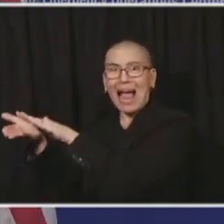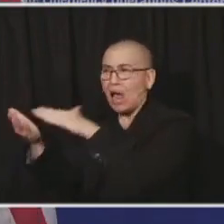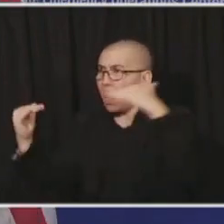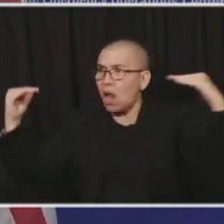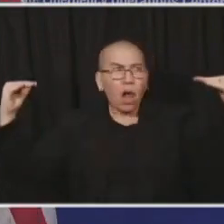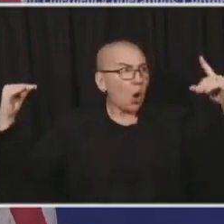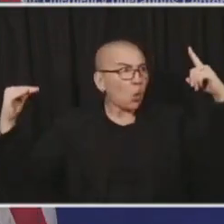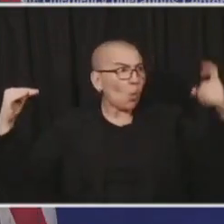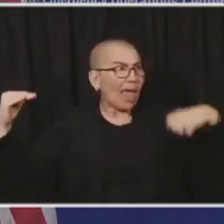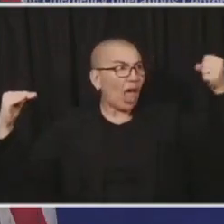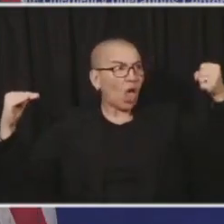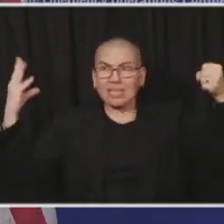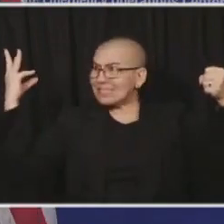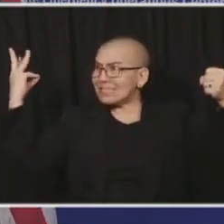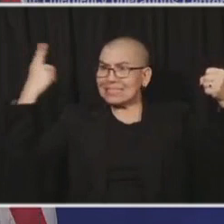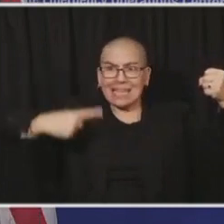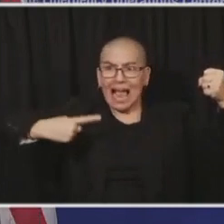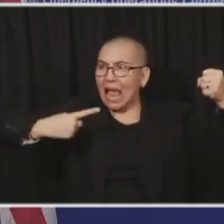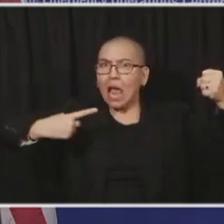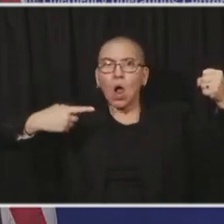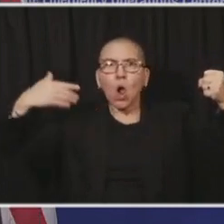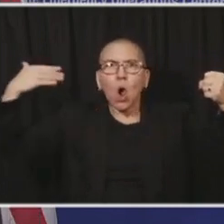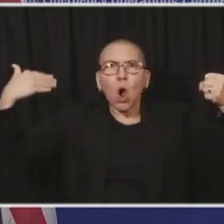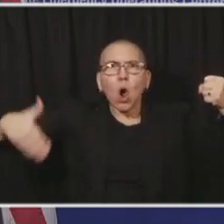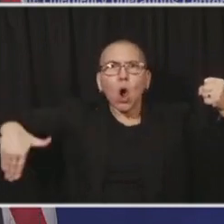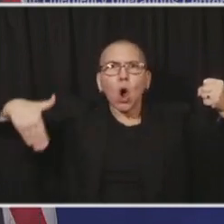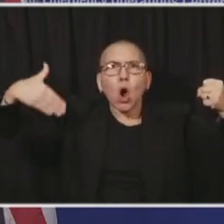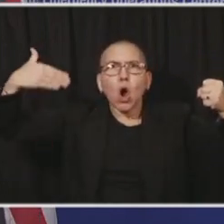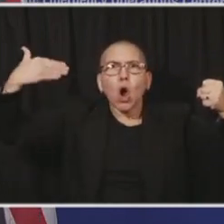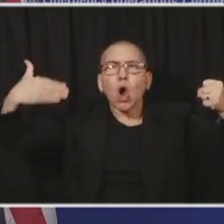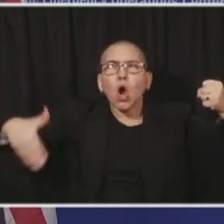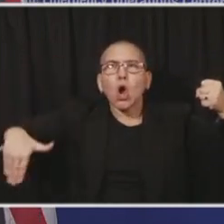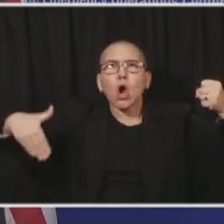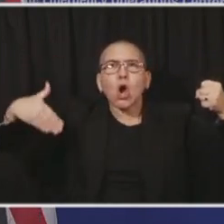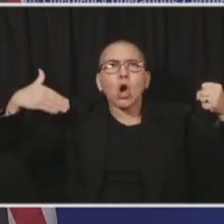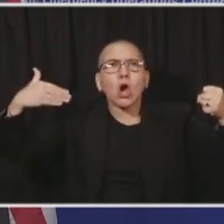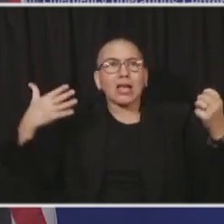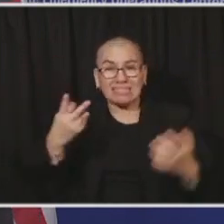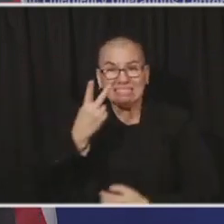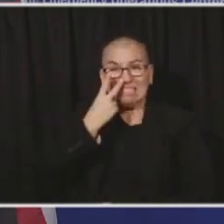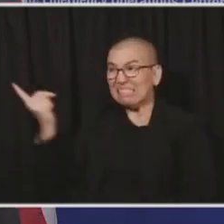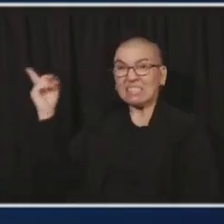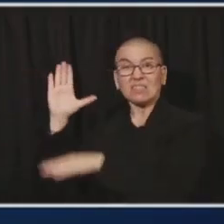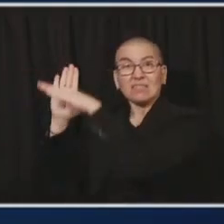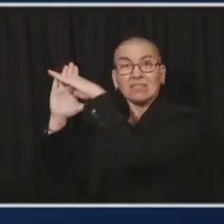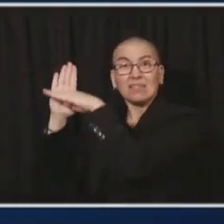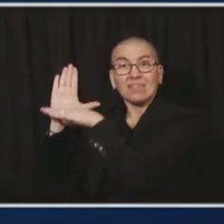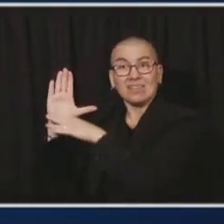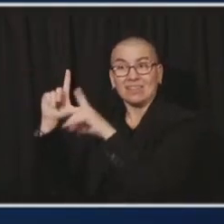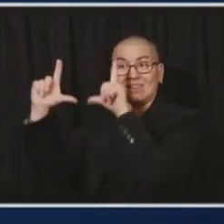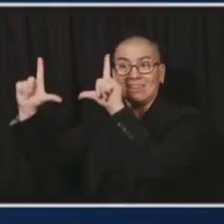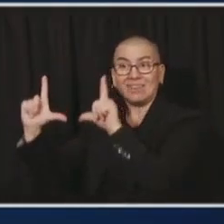Again, you're looking at case growth, the drop off you've seen, and then you're looking at hospitalization rates. I remind you,